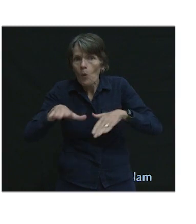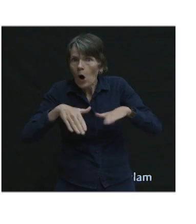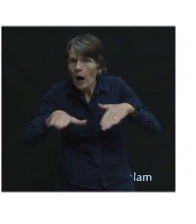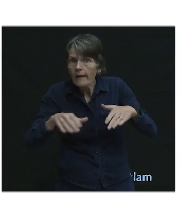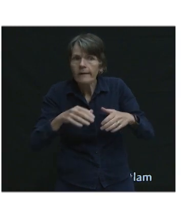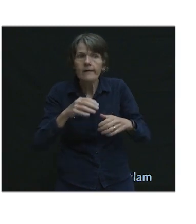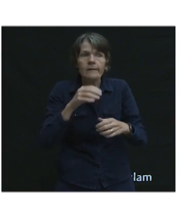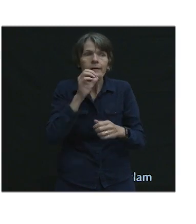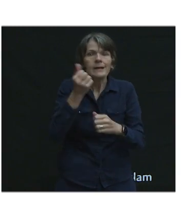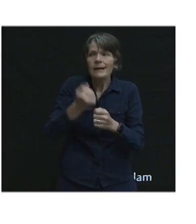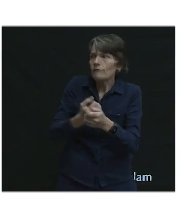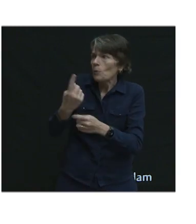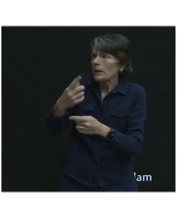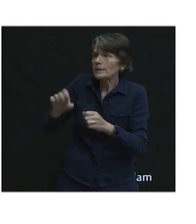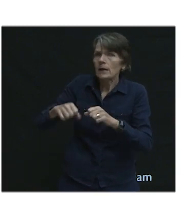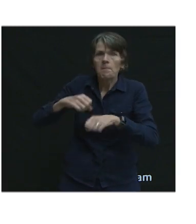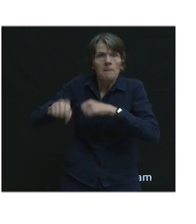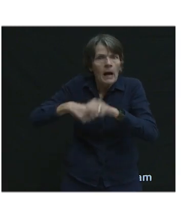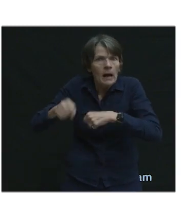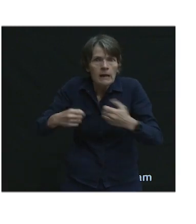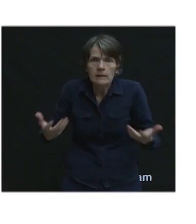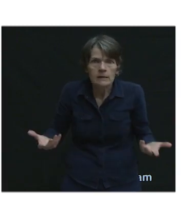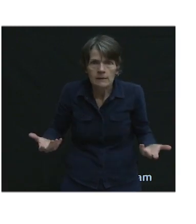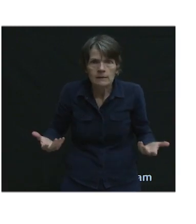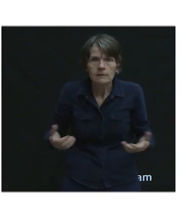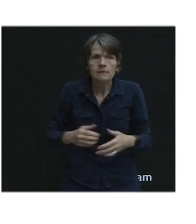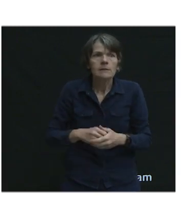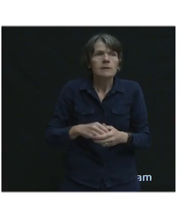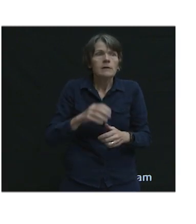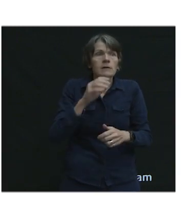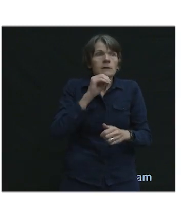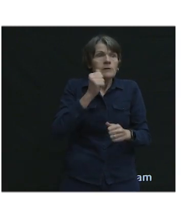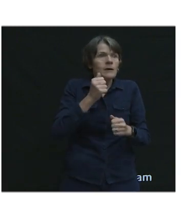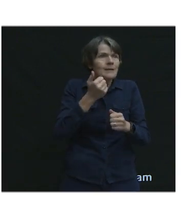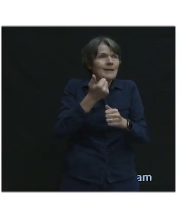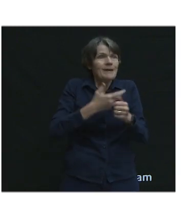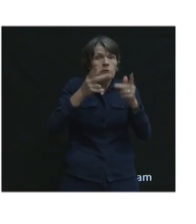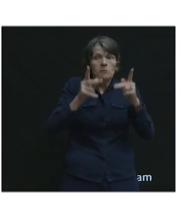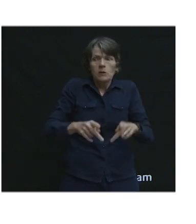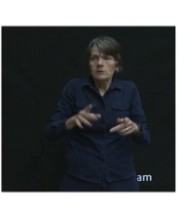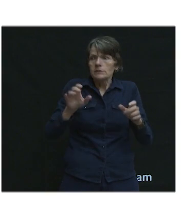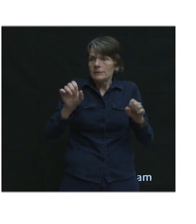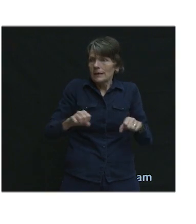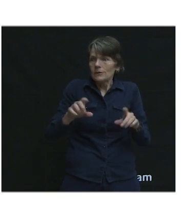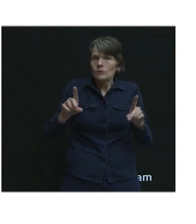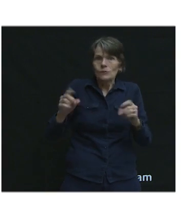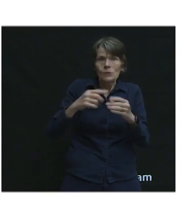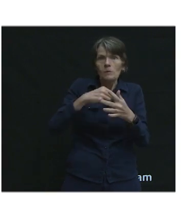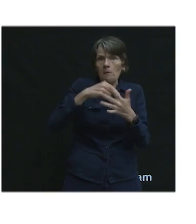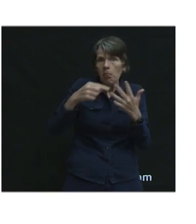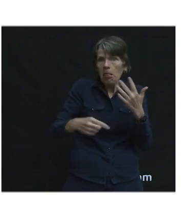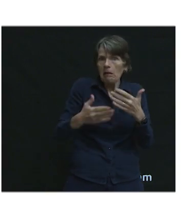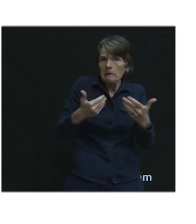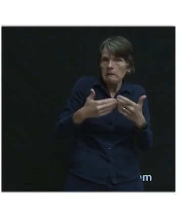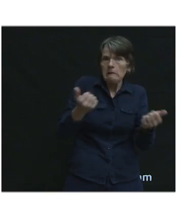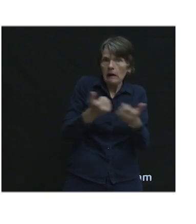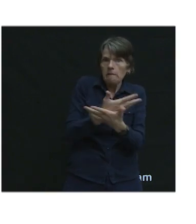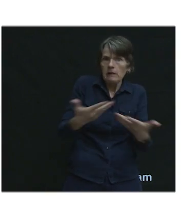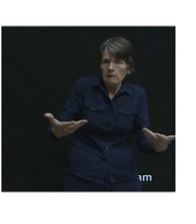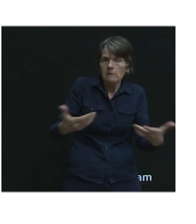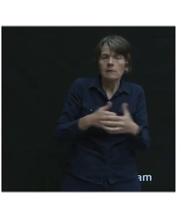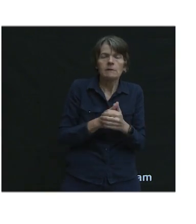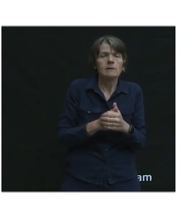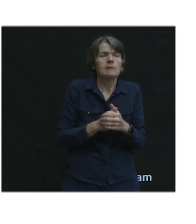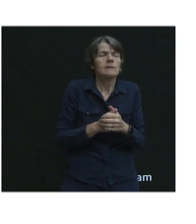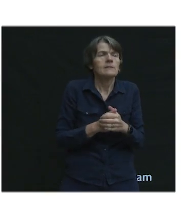can bike. Not everybody can optimize on what they would like to do for most of their trips. And the Slido helped us see what you saw.